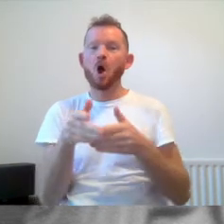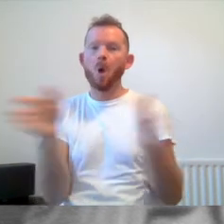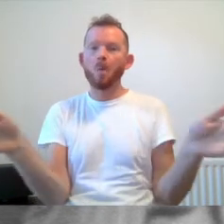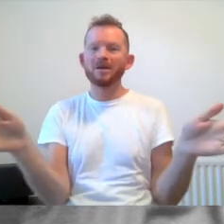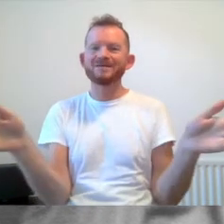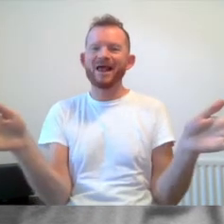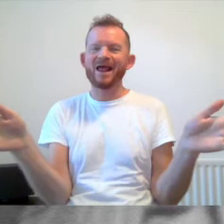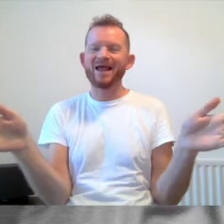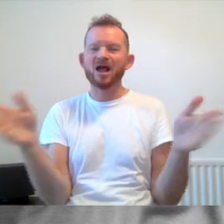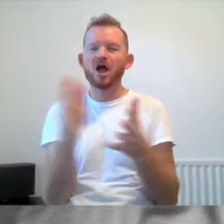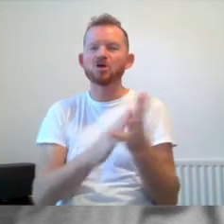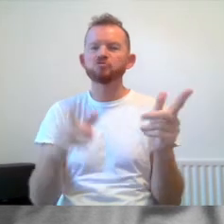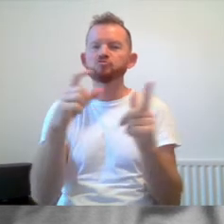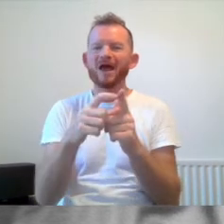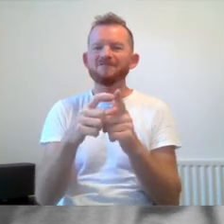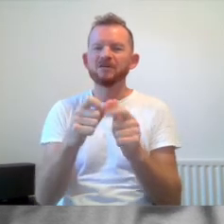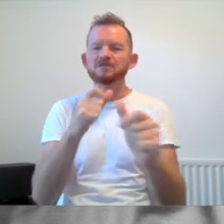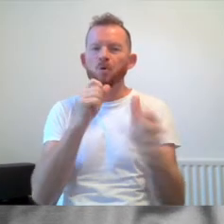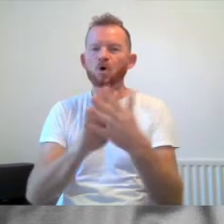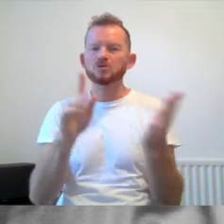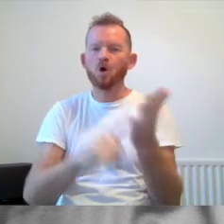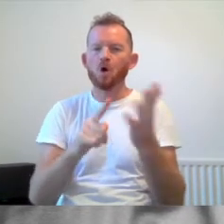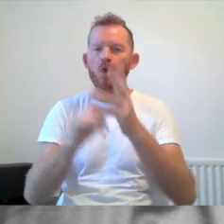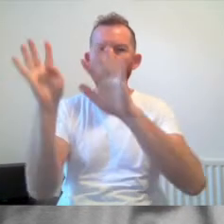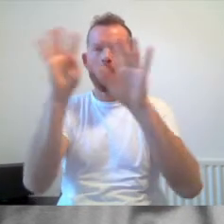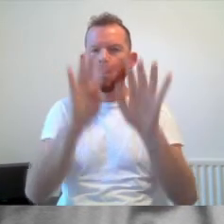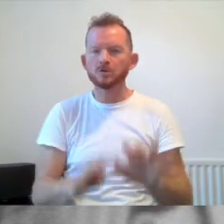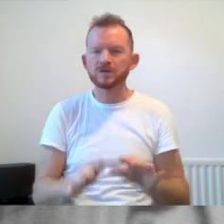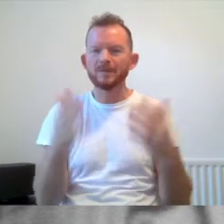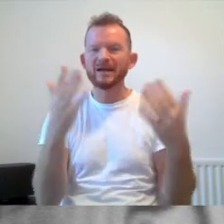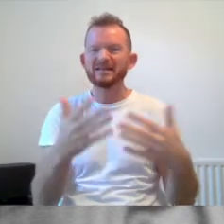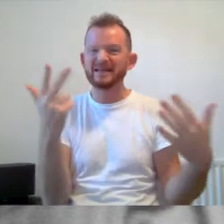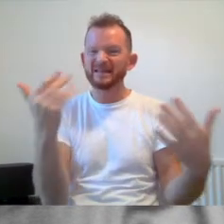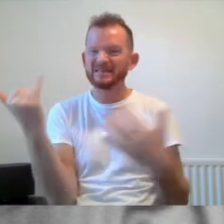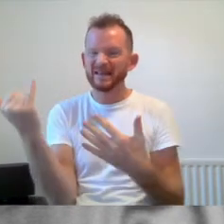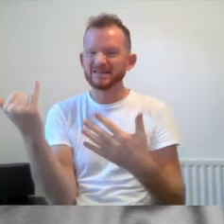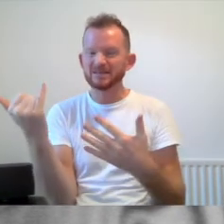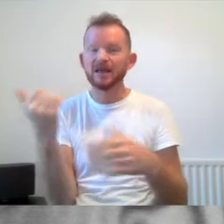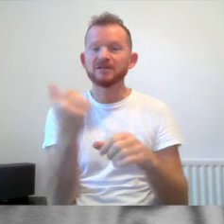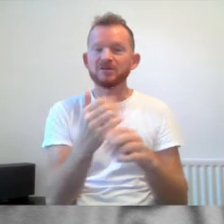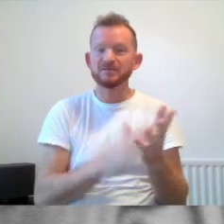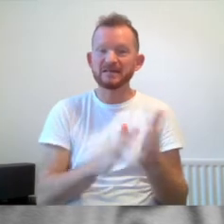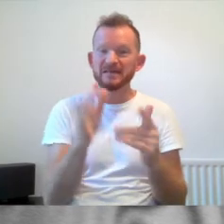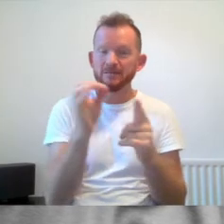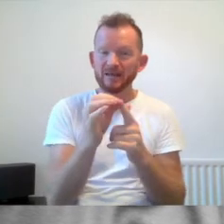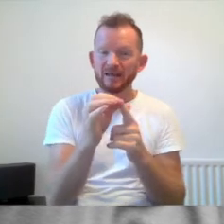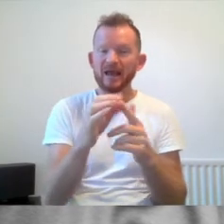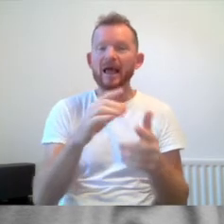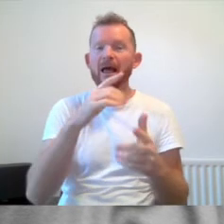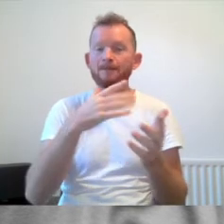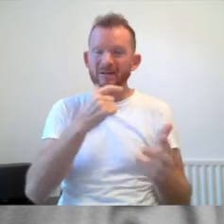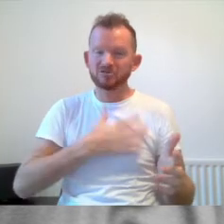in the autumn of 1986 organised by GMCDP and Manchester Disability Forum.